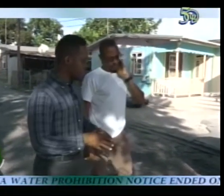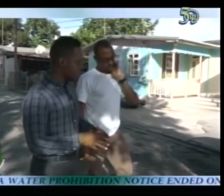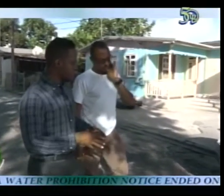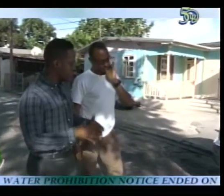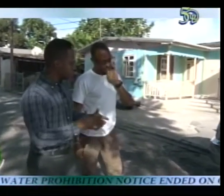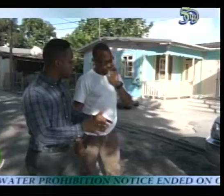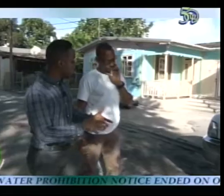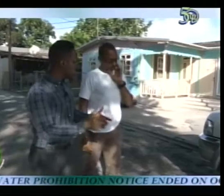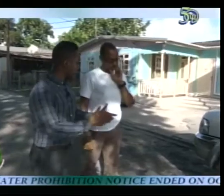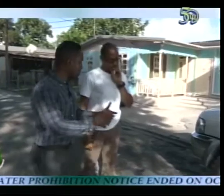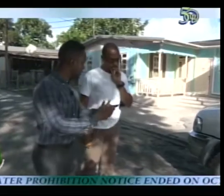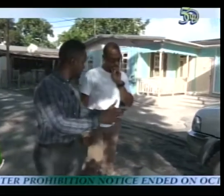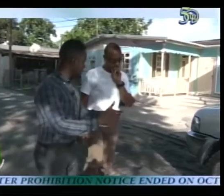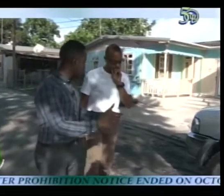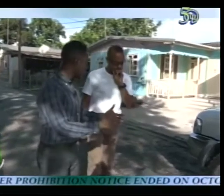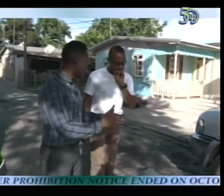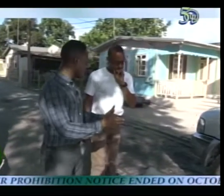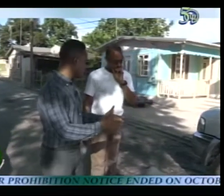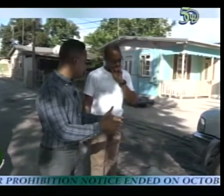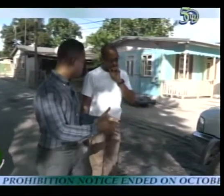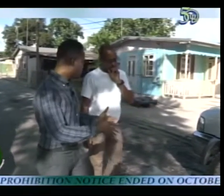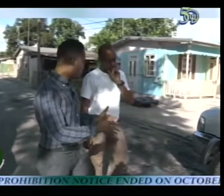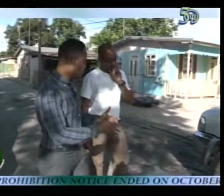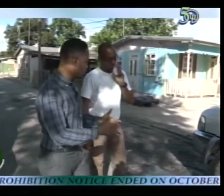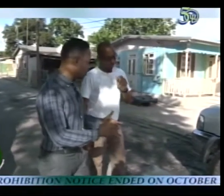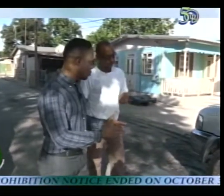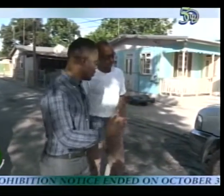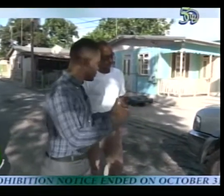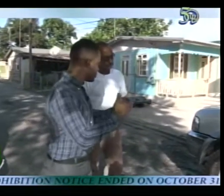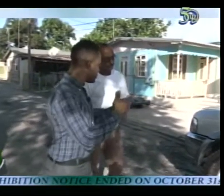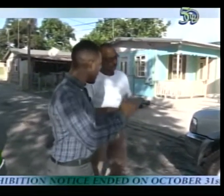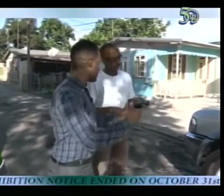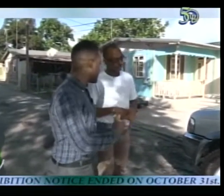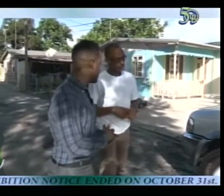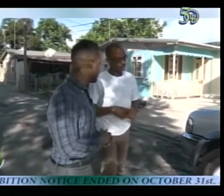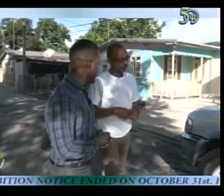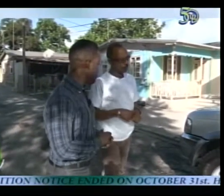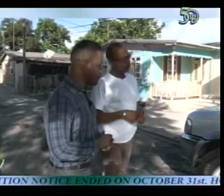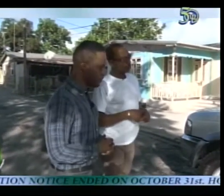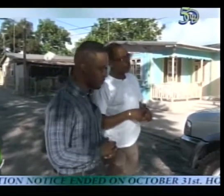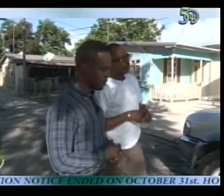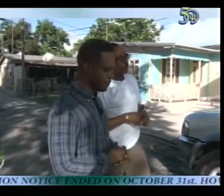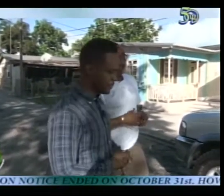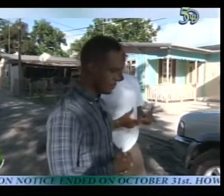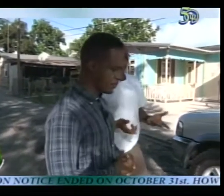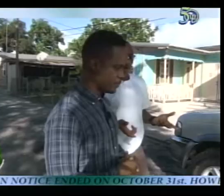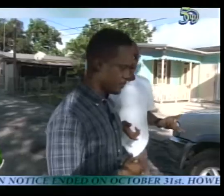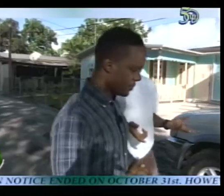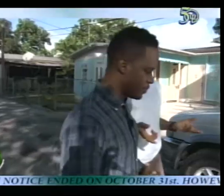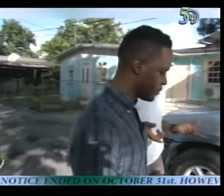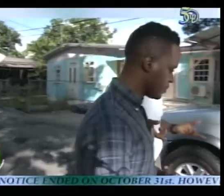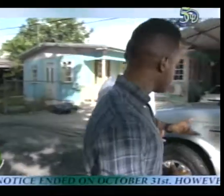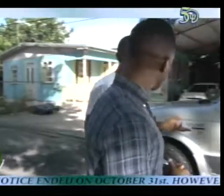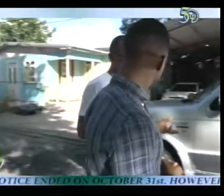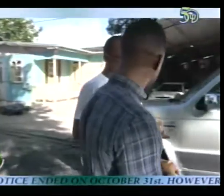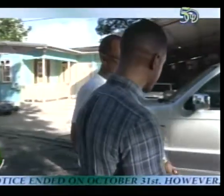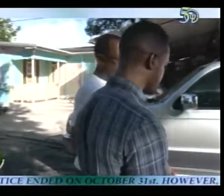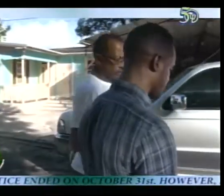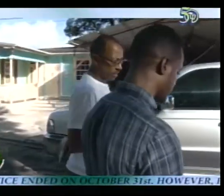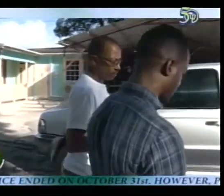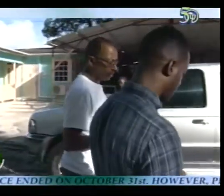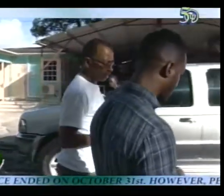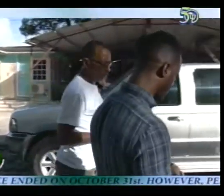And people still want to have their businesses up and running So what would your advice be to them? Well we all want to stay in business